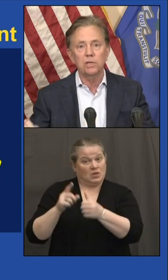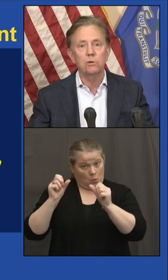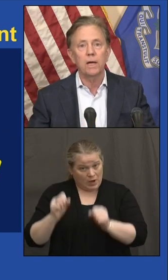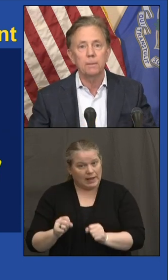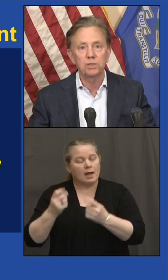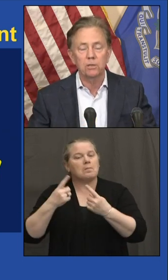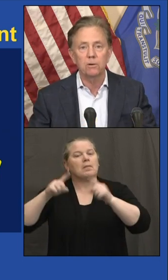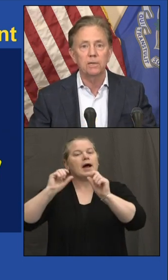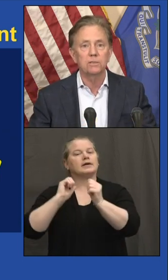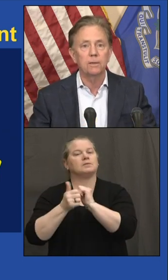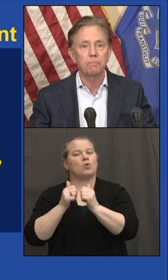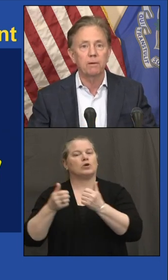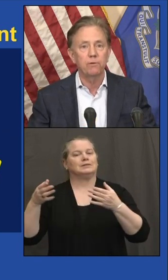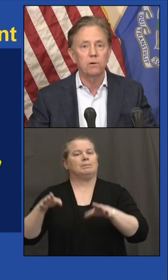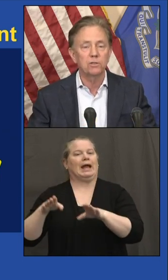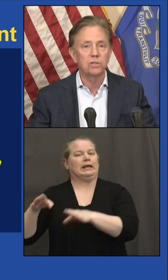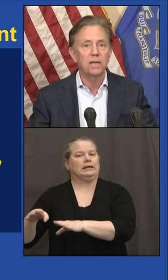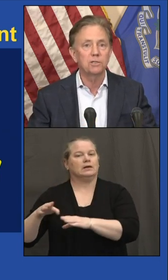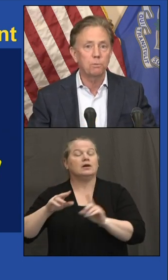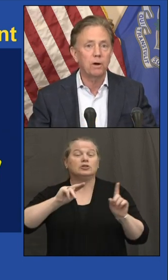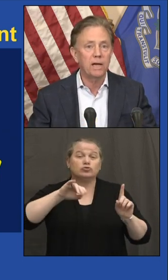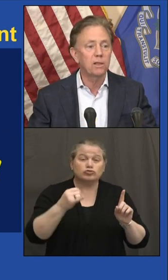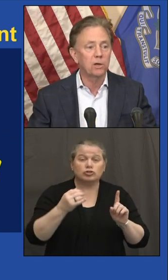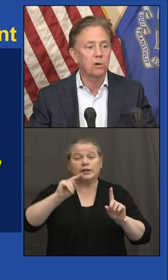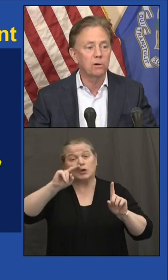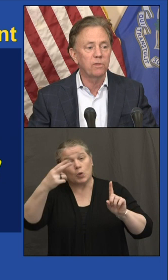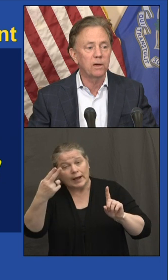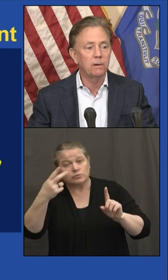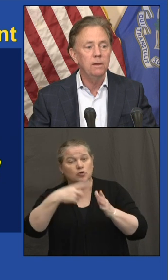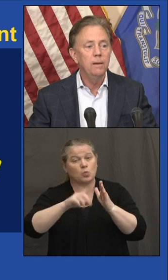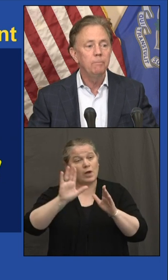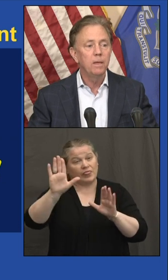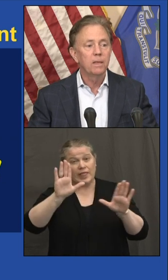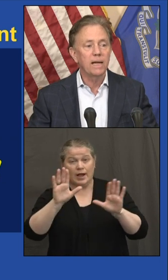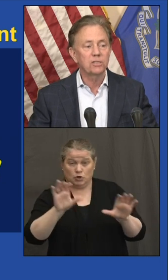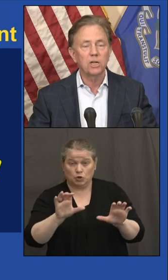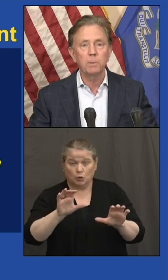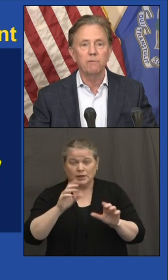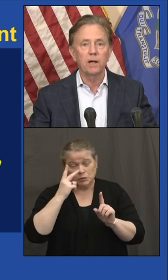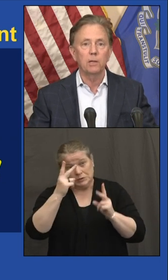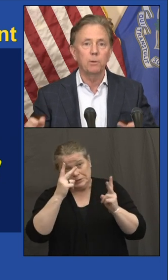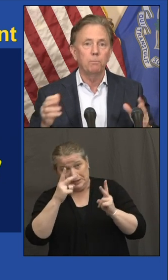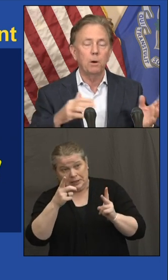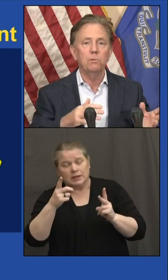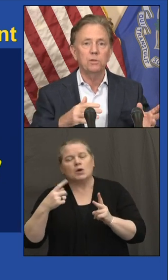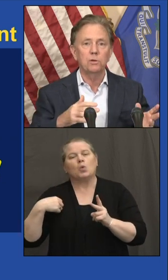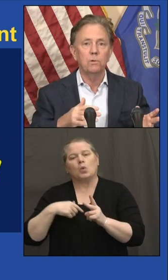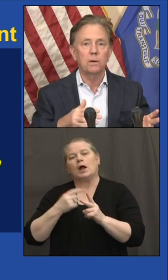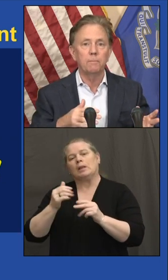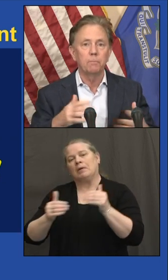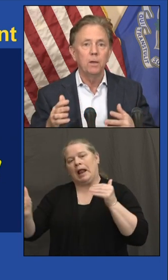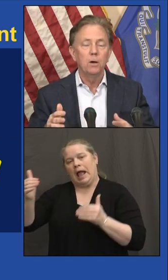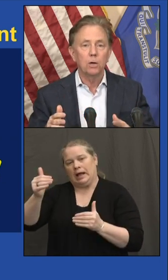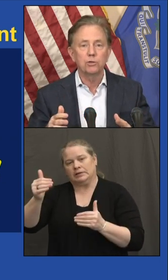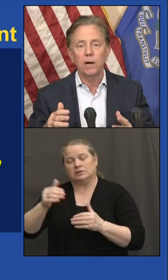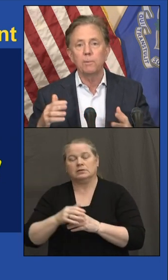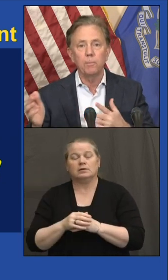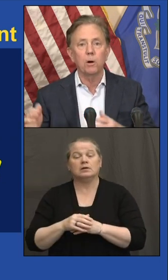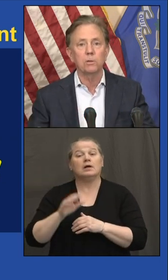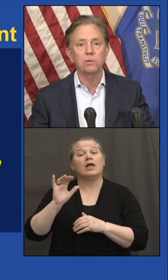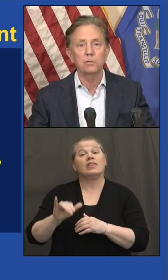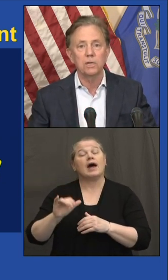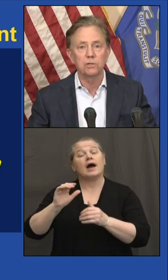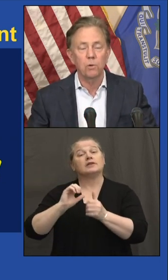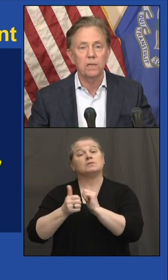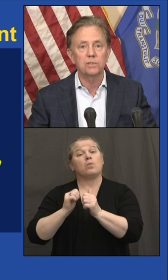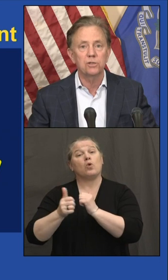New Jersey and New Hampshire and a few other states. We're ahead of the curve there. That's going to be available both to our tribal